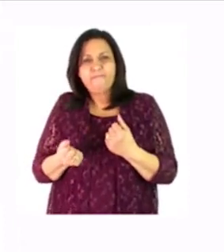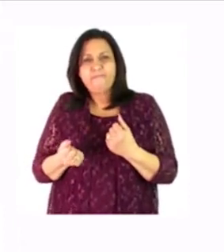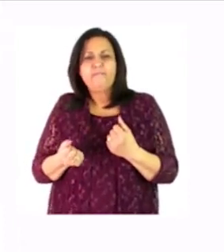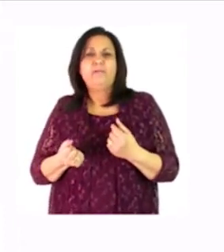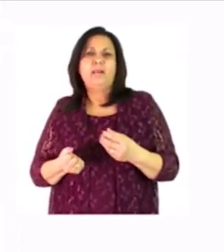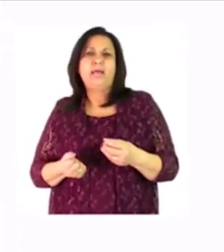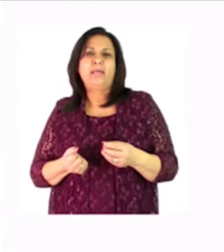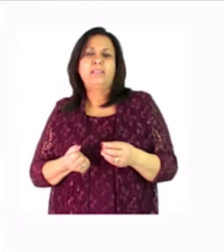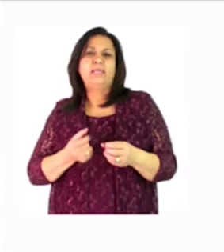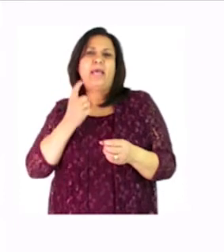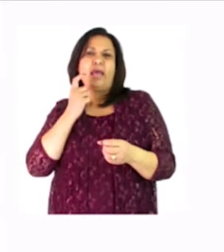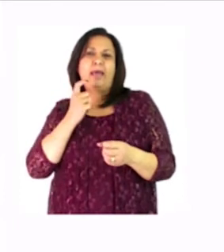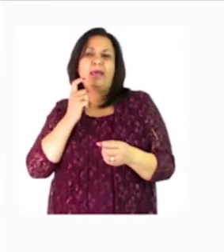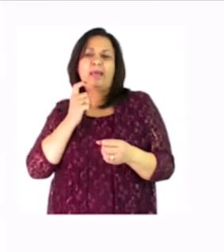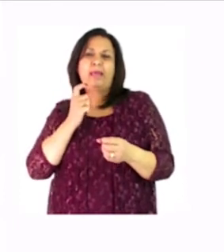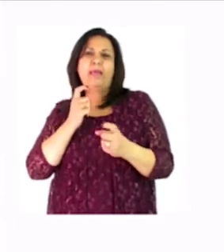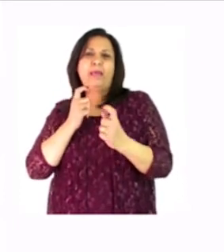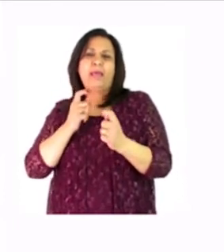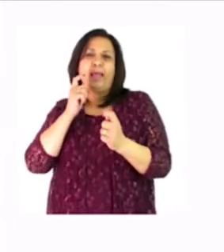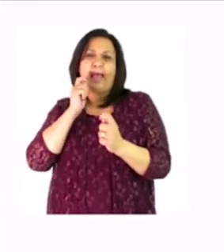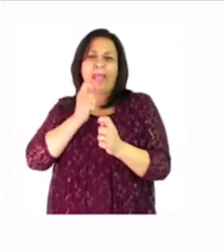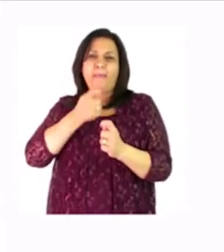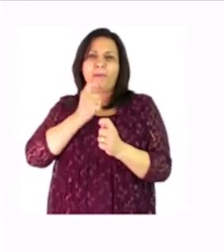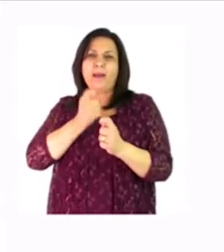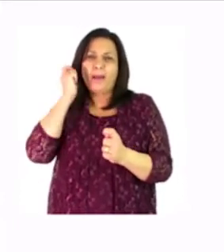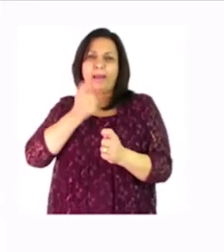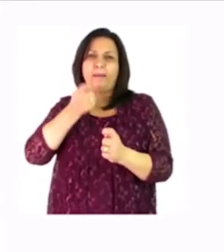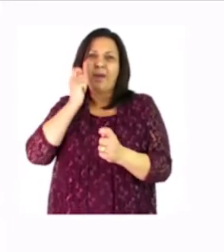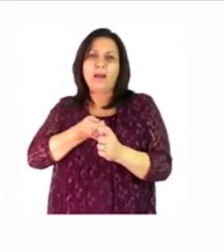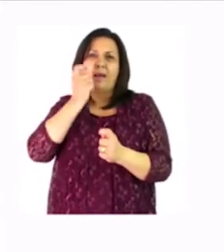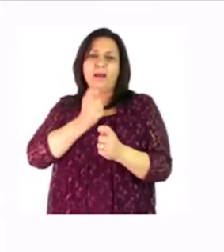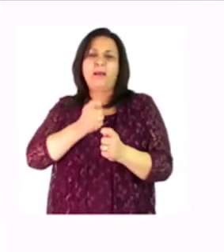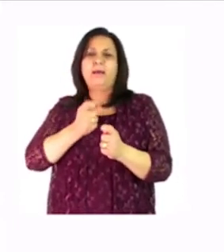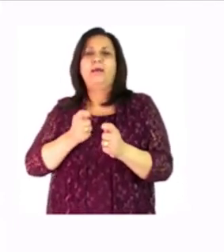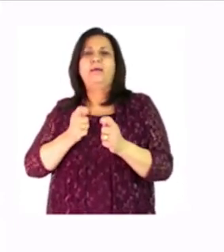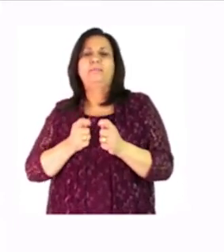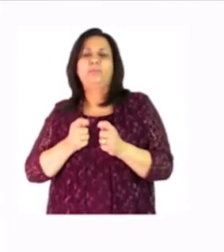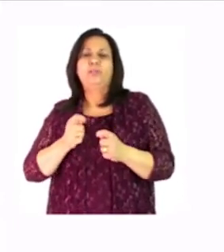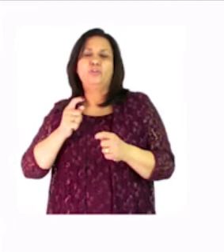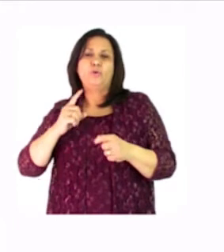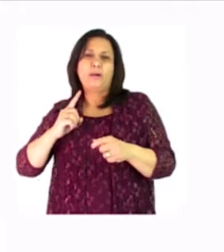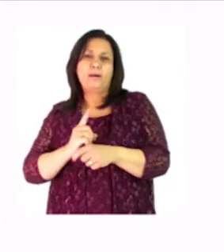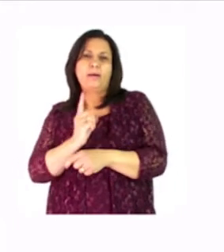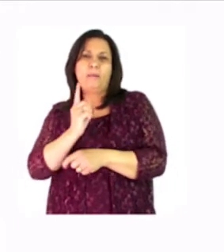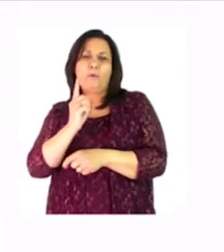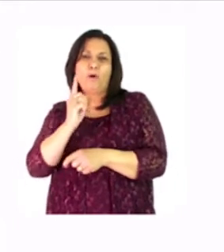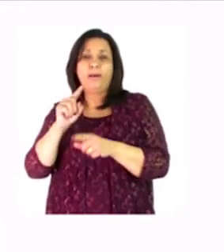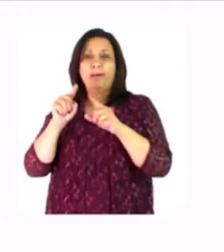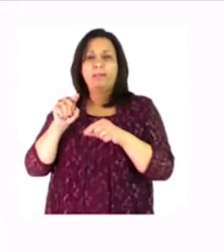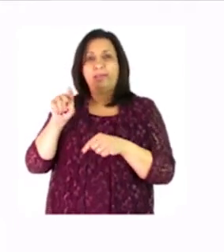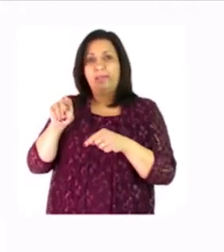he needs nails he needs a hammer so picture number one is our third